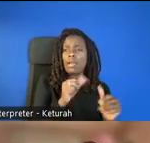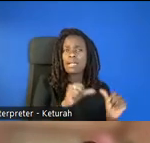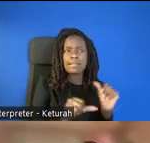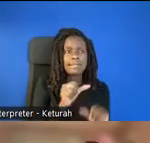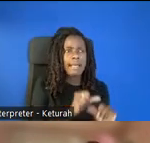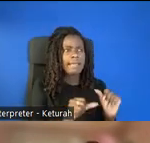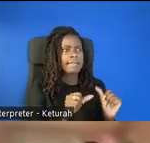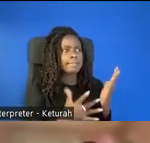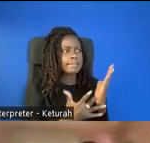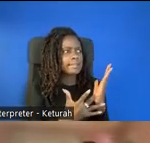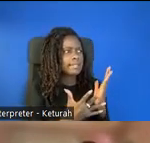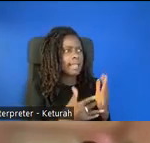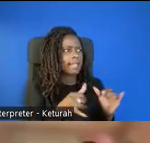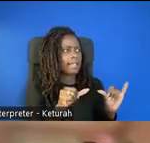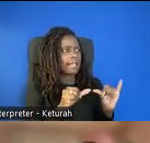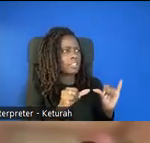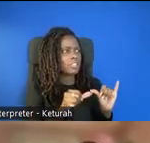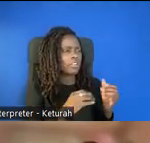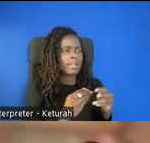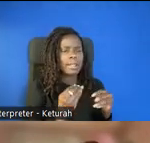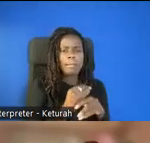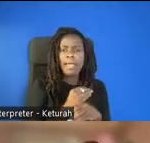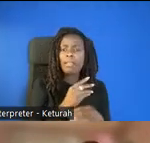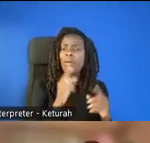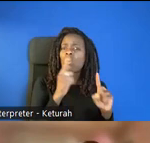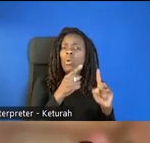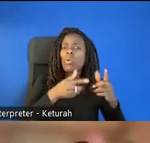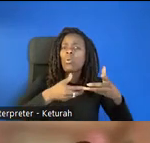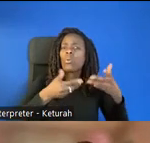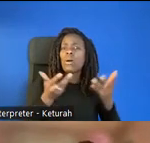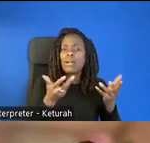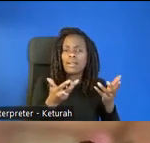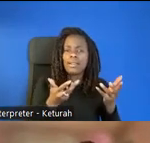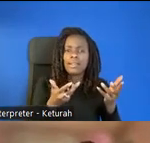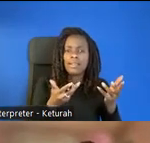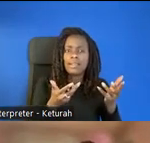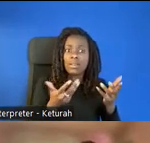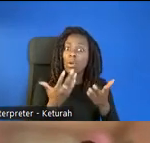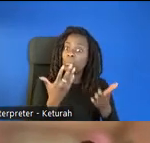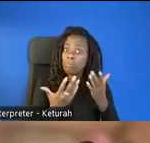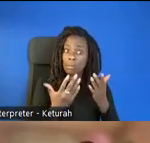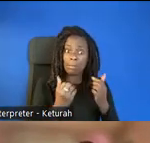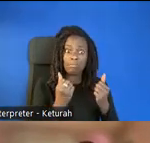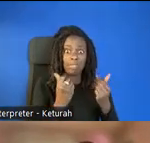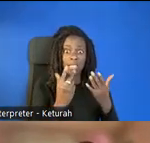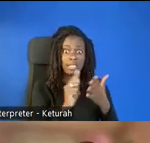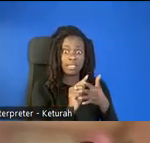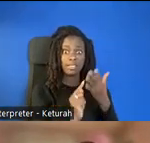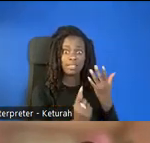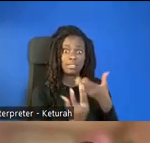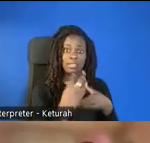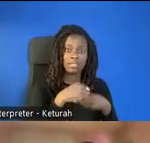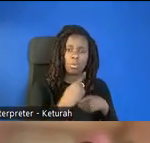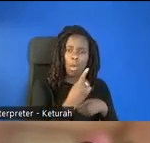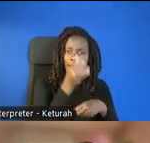technology, engineering, or math goal, or what is the maybe cross-cutting concepts? And then we also